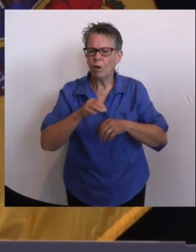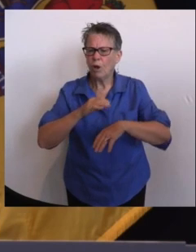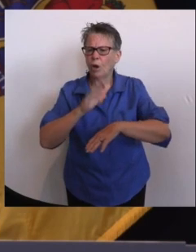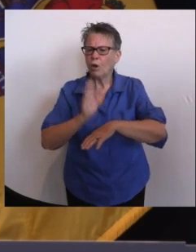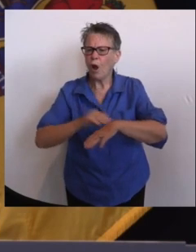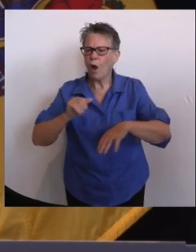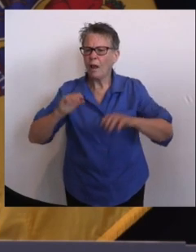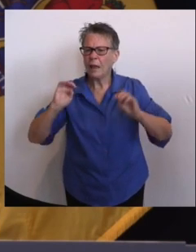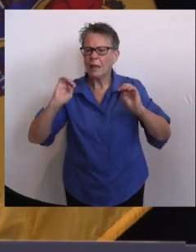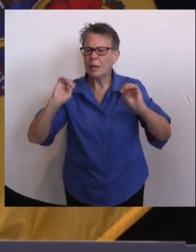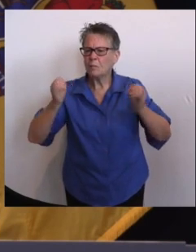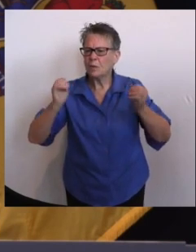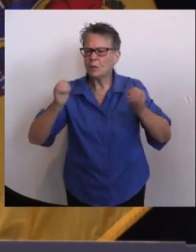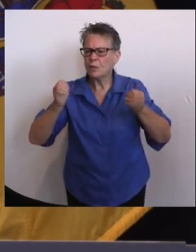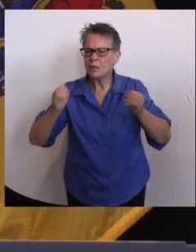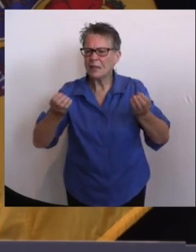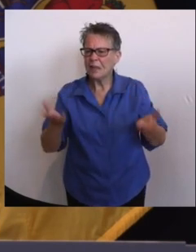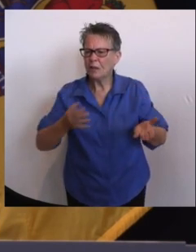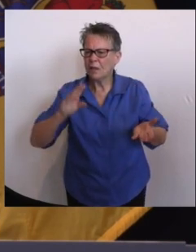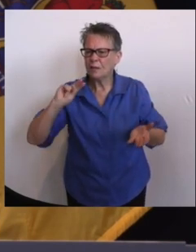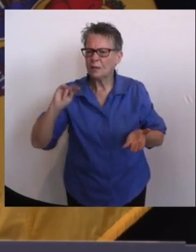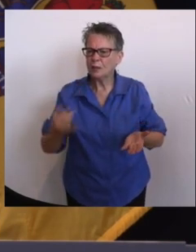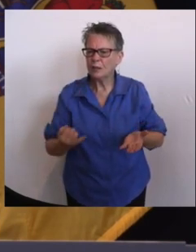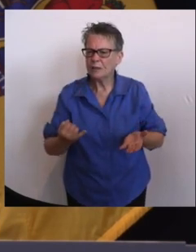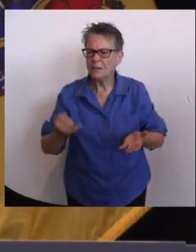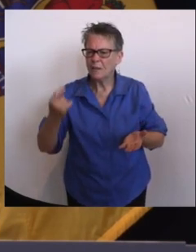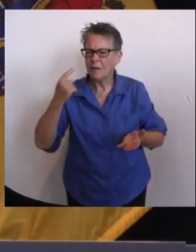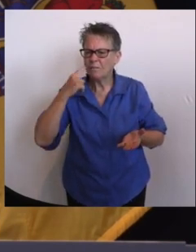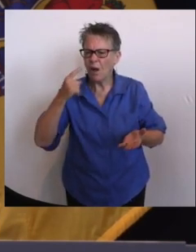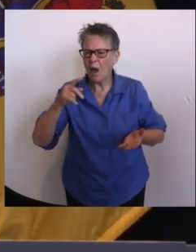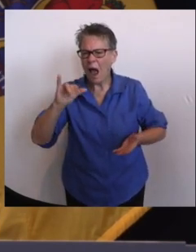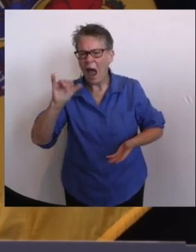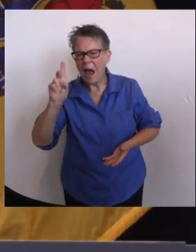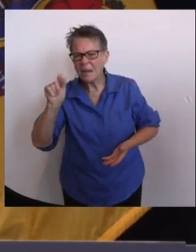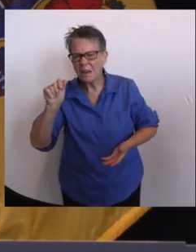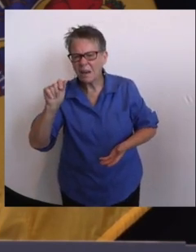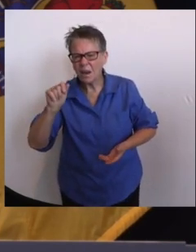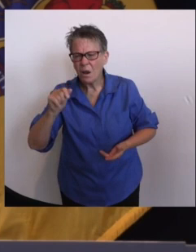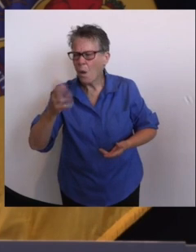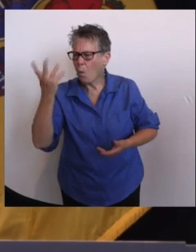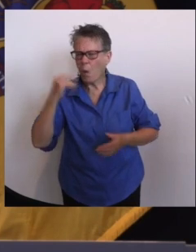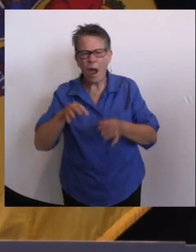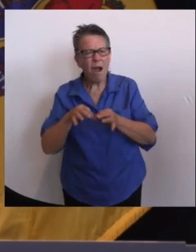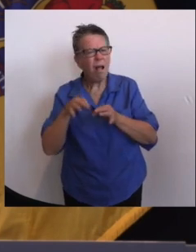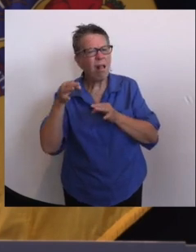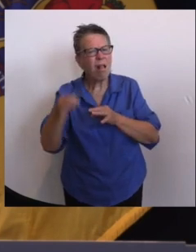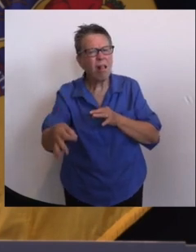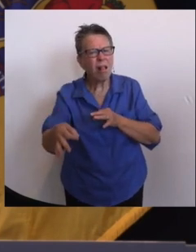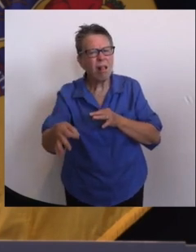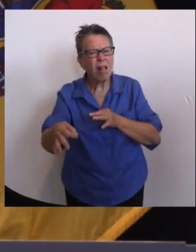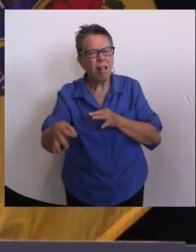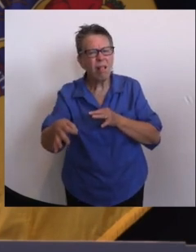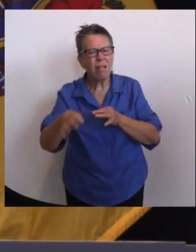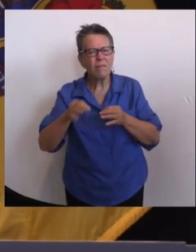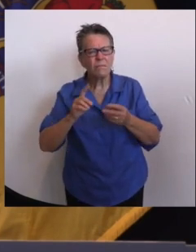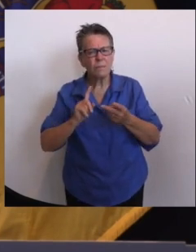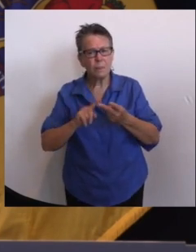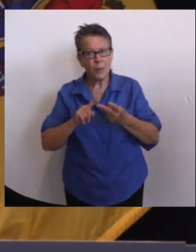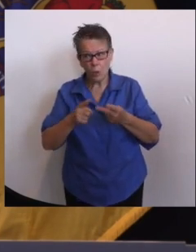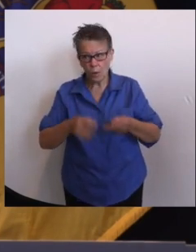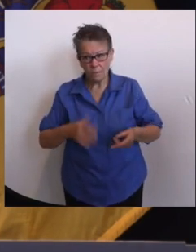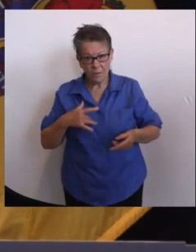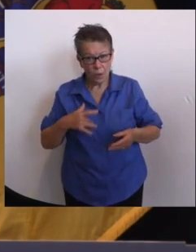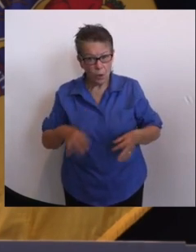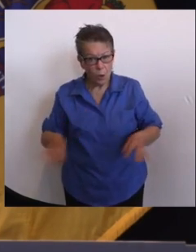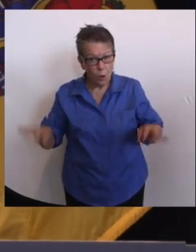Do you already have things you know you will do differently next time? And do you think legislative hearings would be constructive in this effort? From Lila